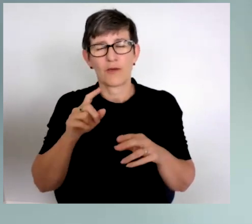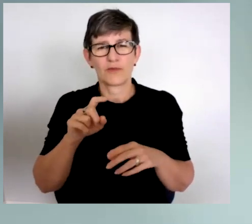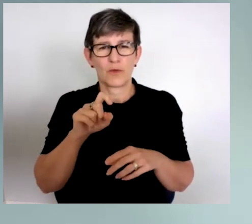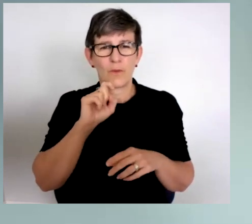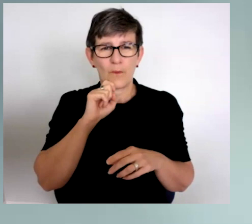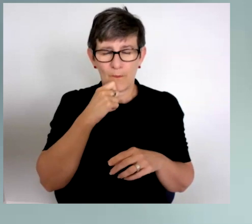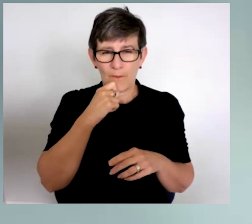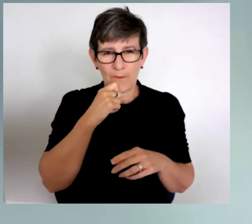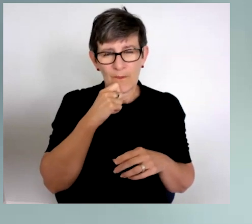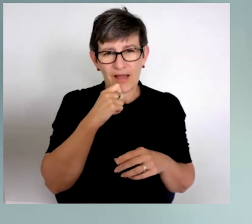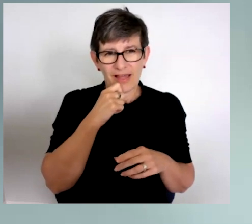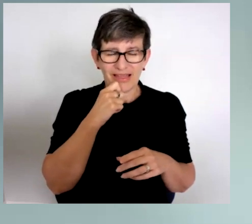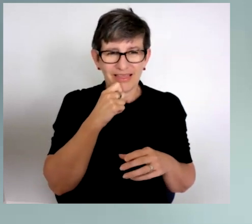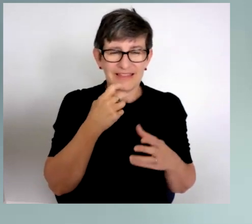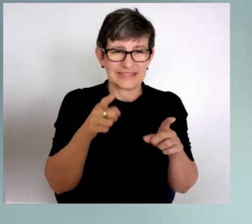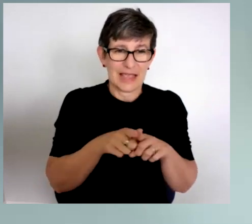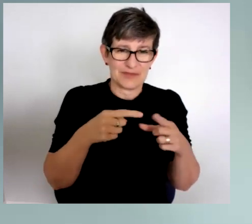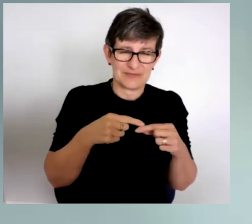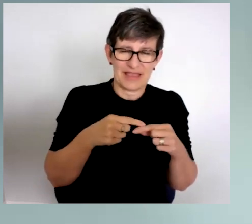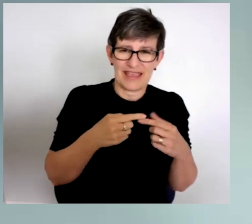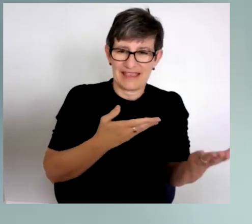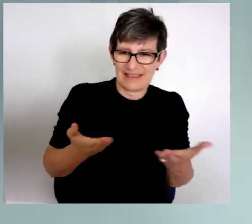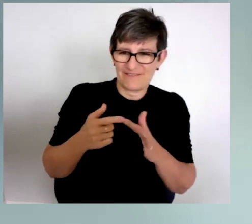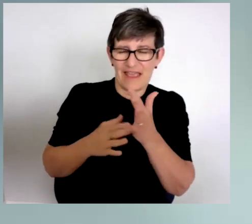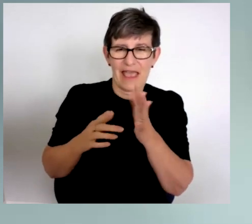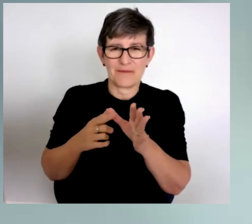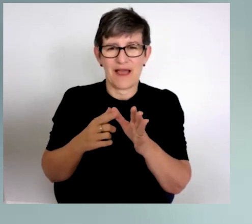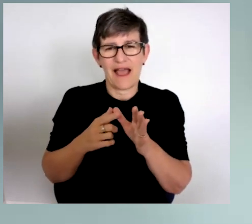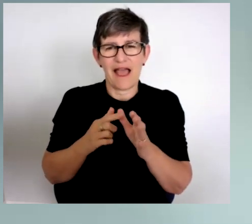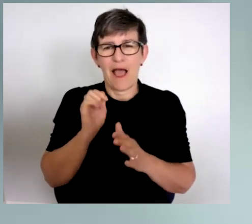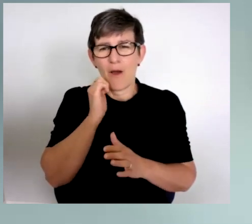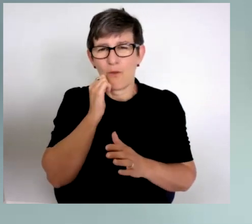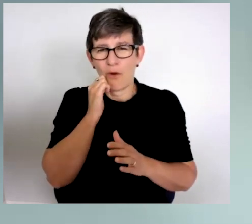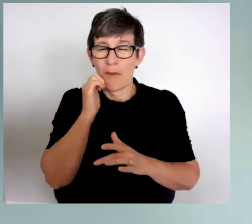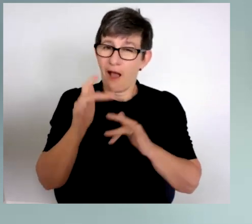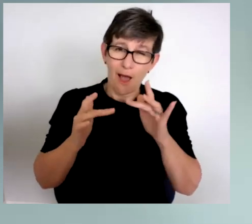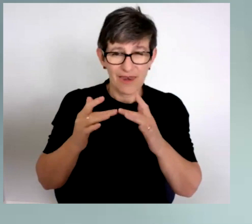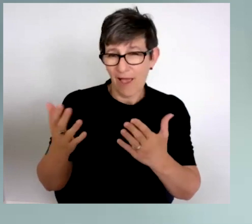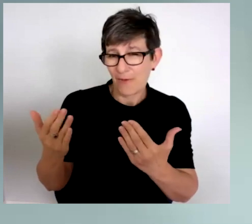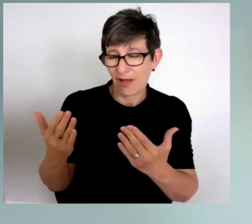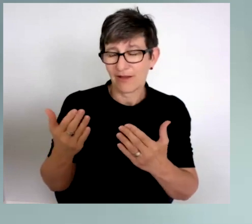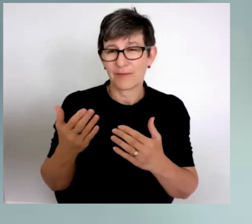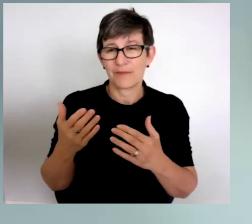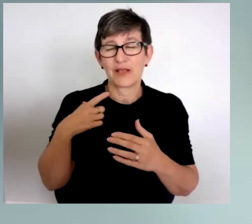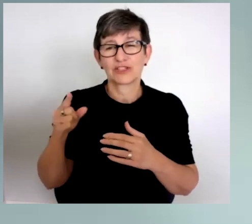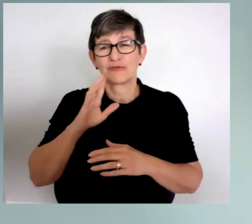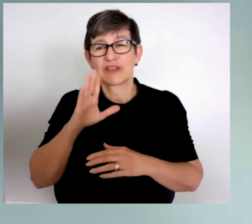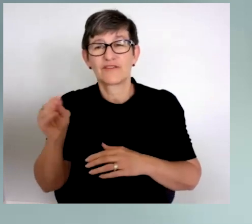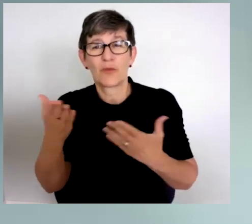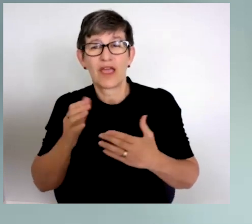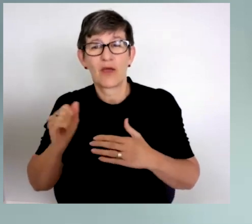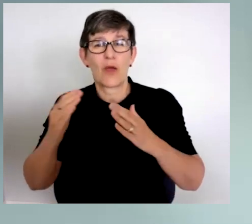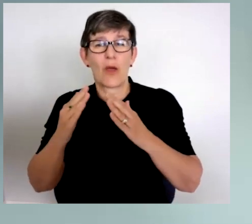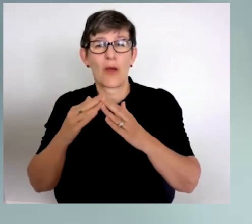in giving Emma a warm virtual welcome as she delivers the presentation from her home in Hobart.